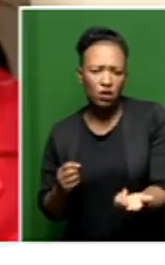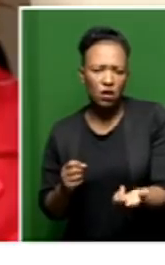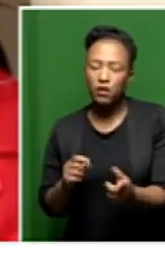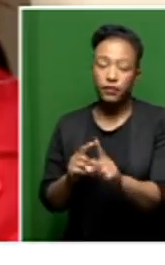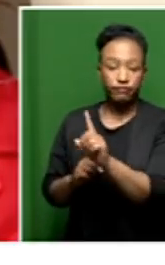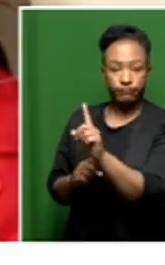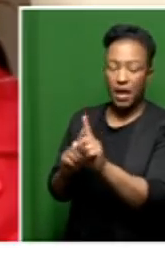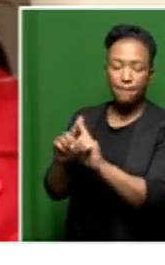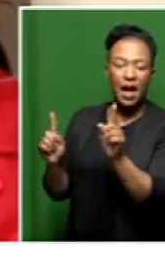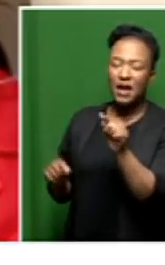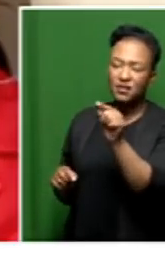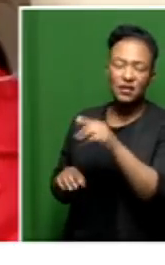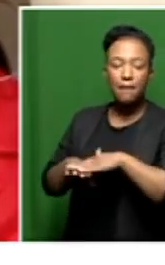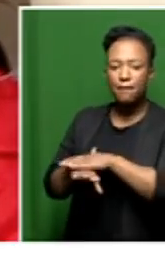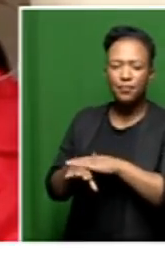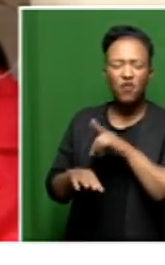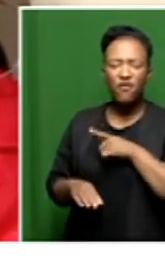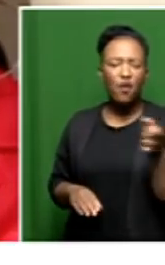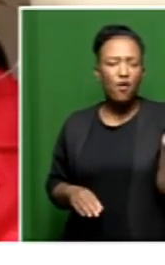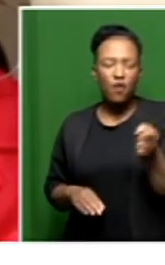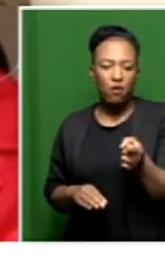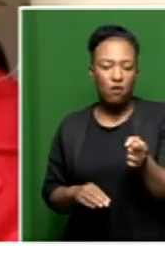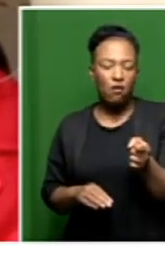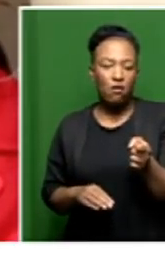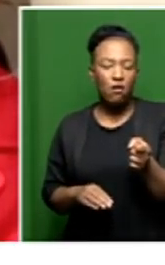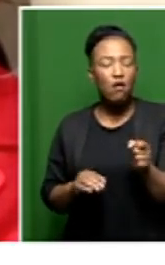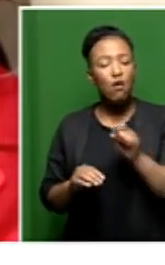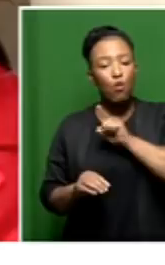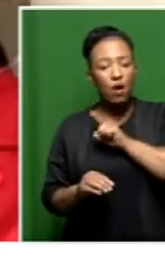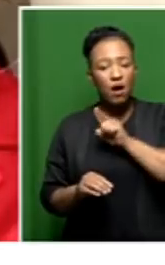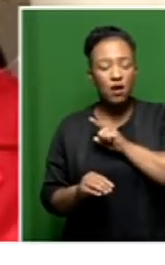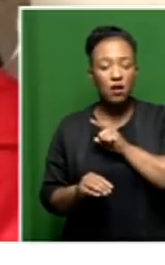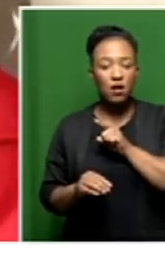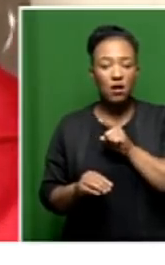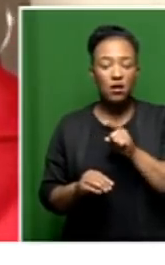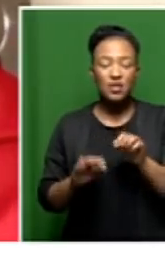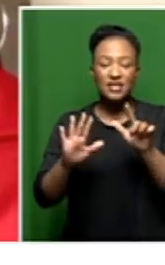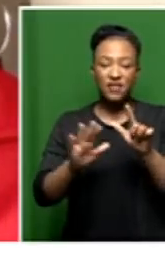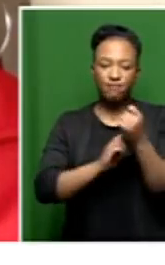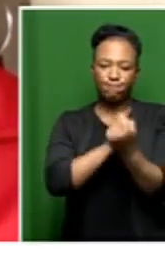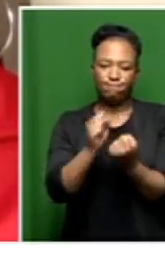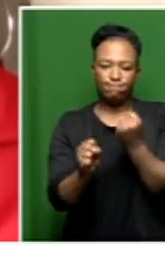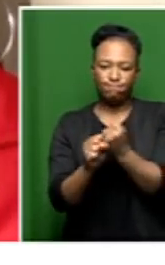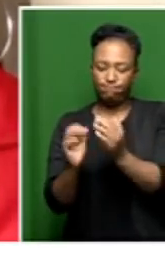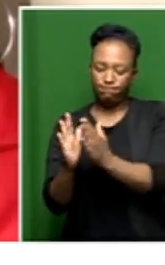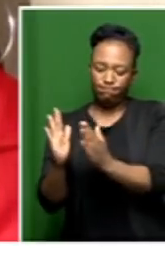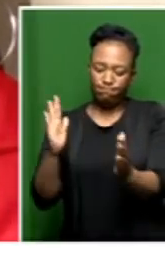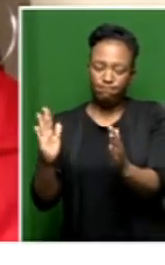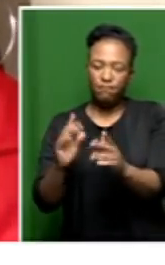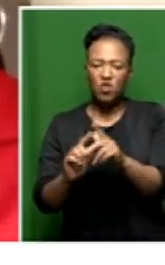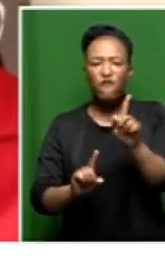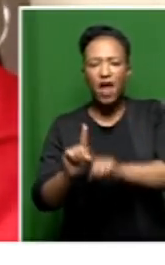But you had no basis on which to base that, Ms. Mthongo, because for seven years you had failed to get an